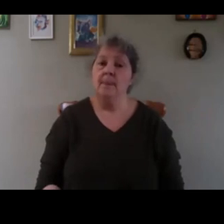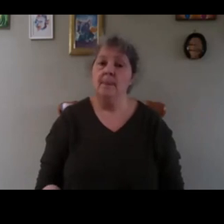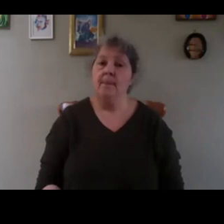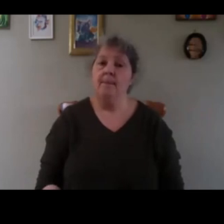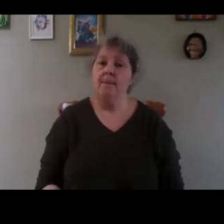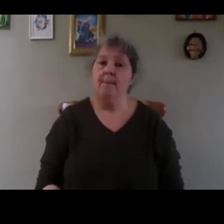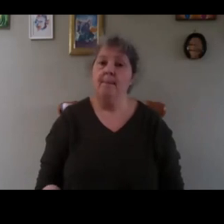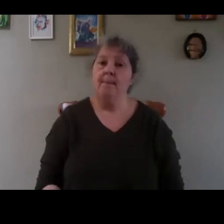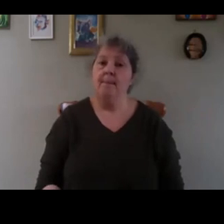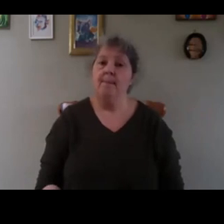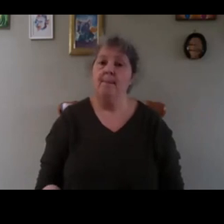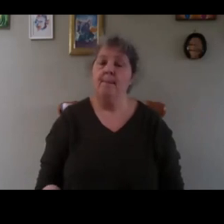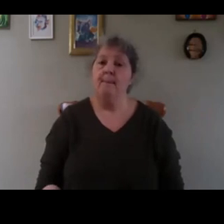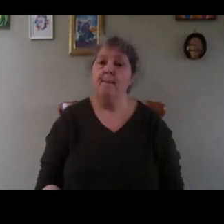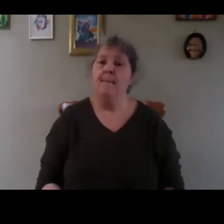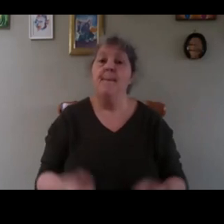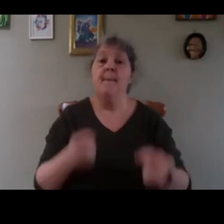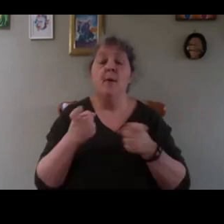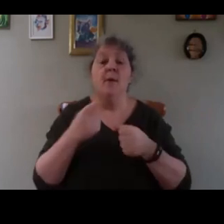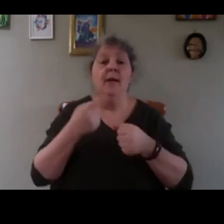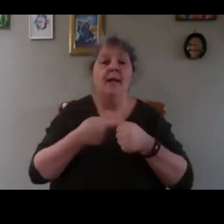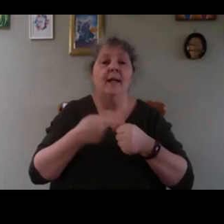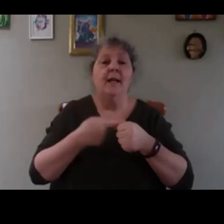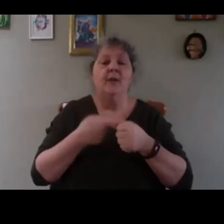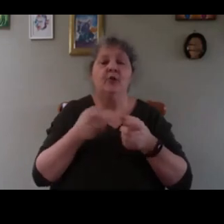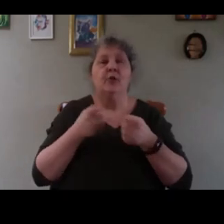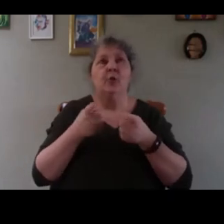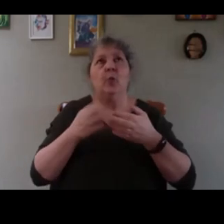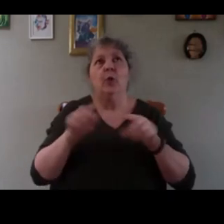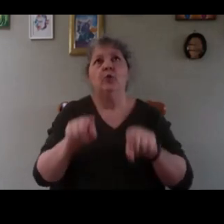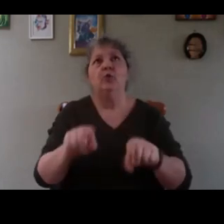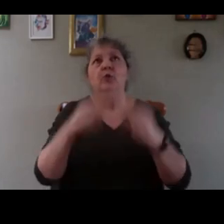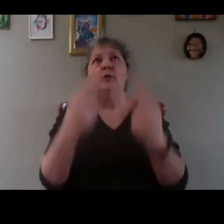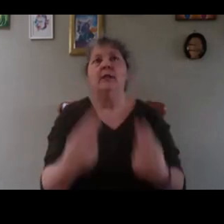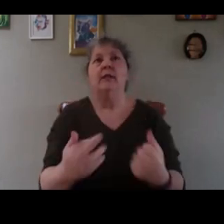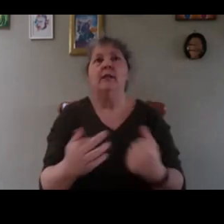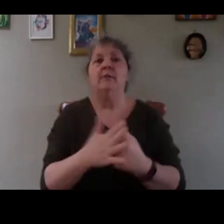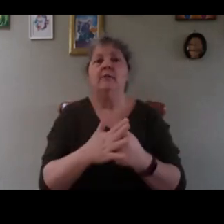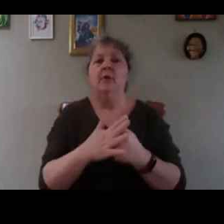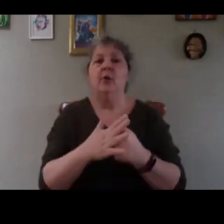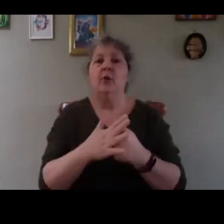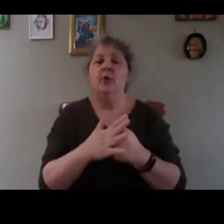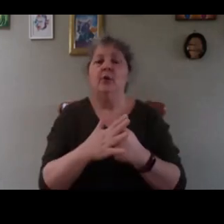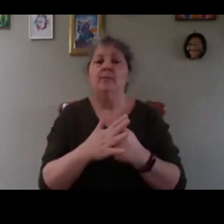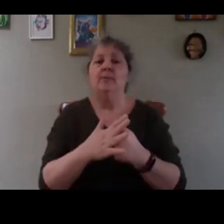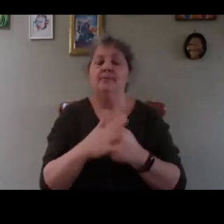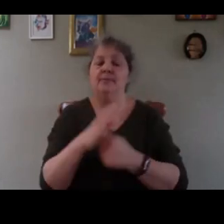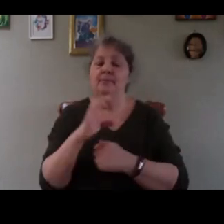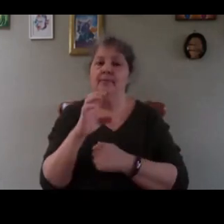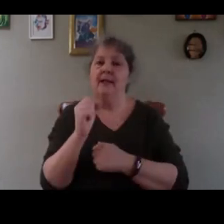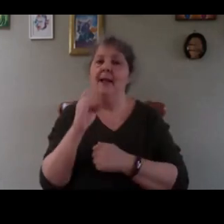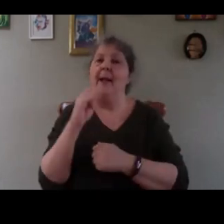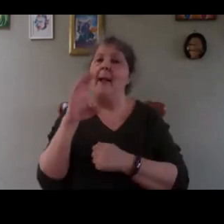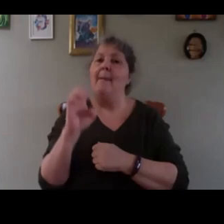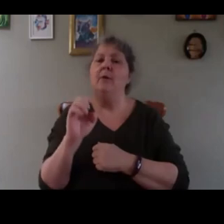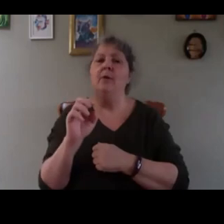So again so what you need for in terms of cable is that